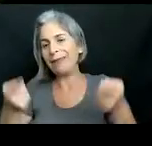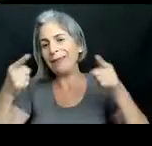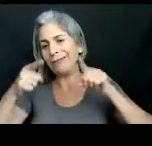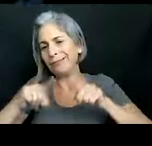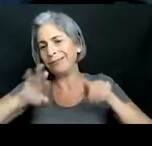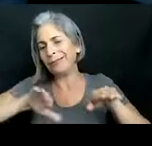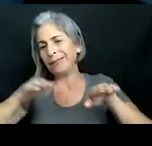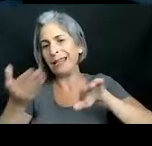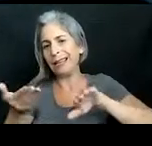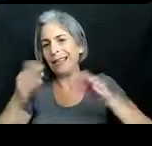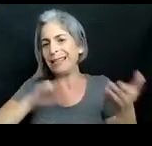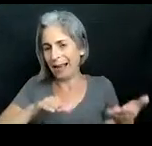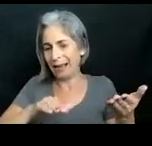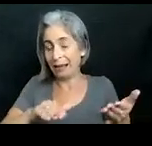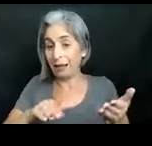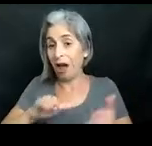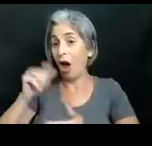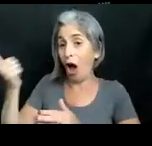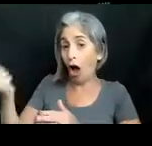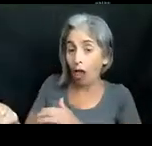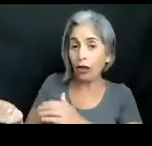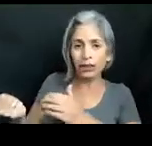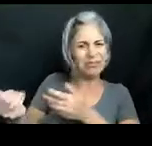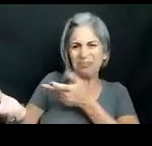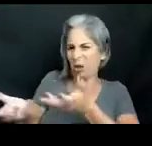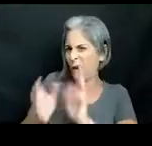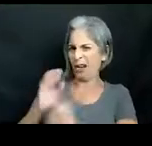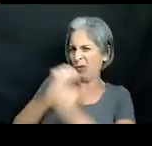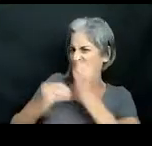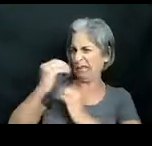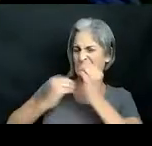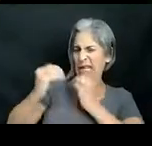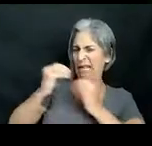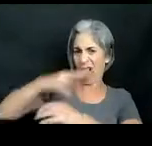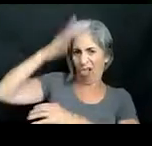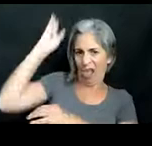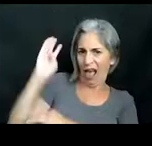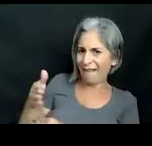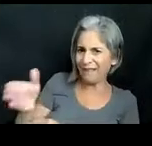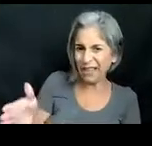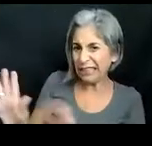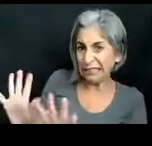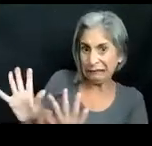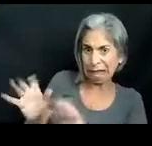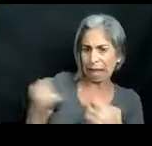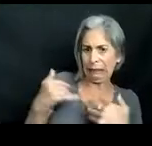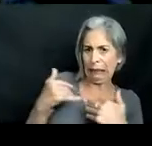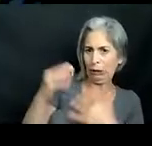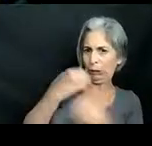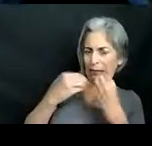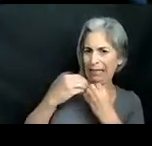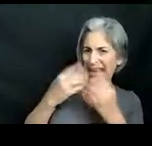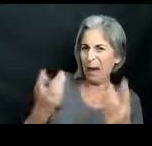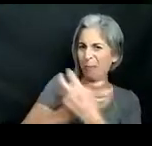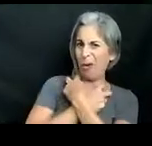eating the lionfish because they are spiky they have those big fins that are intimidating and later we're going to talk about how they are venomous so